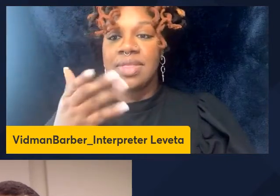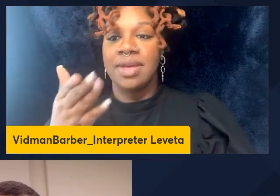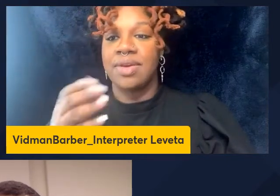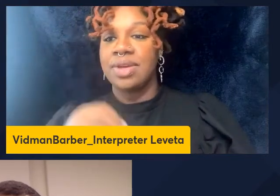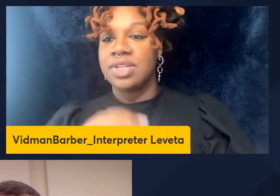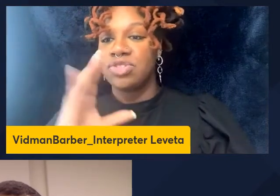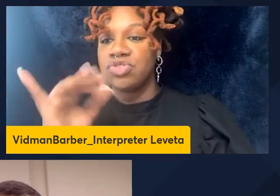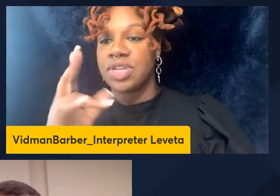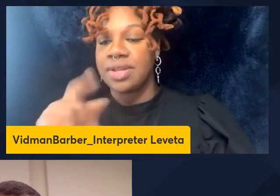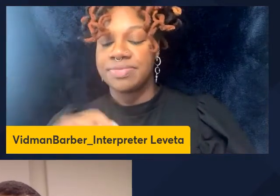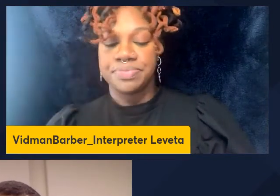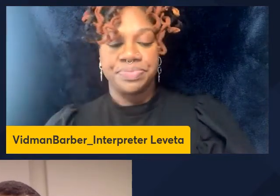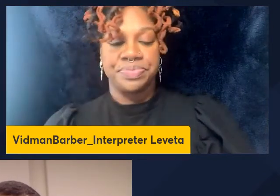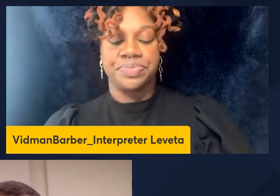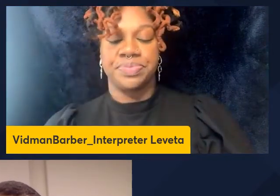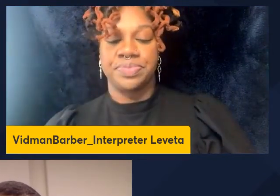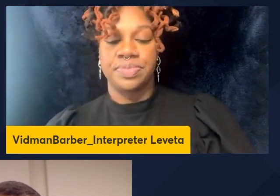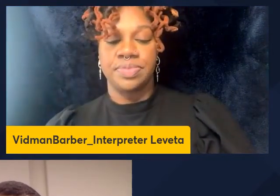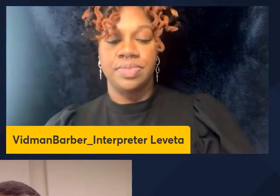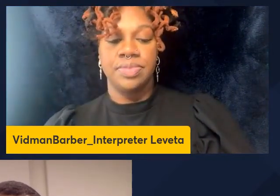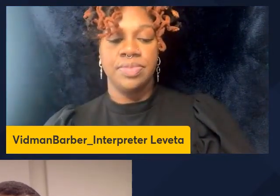any questions coming through